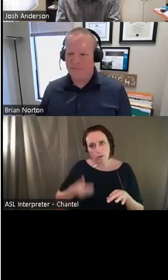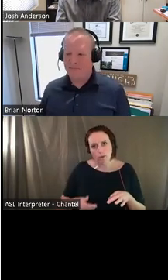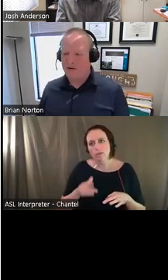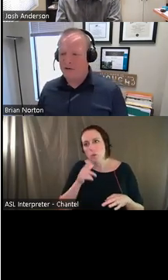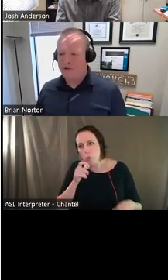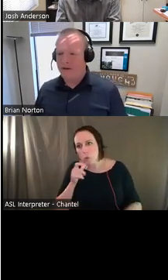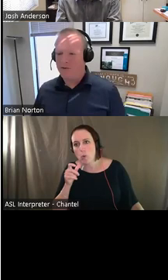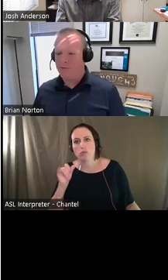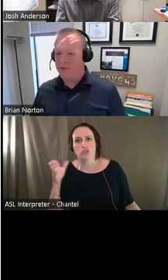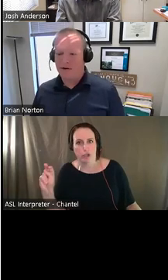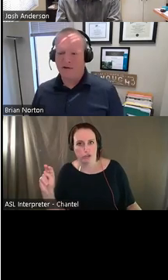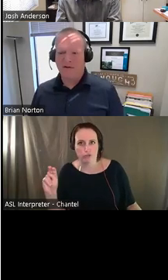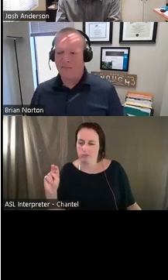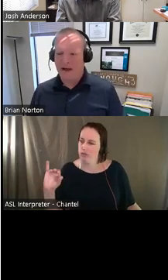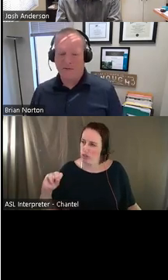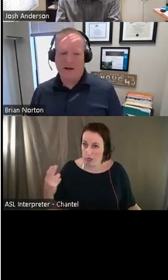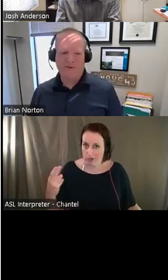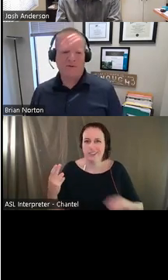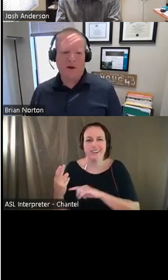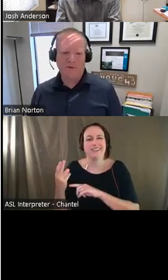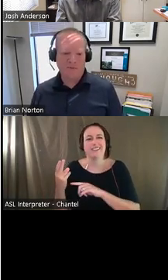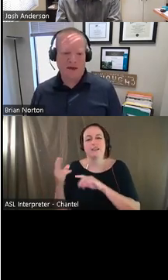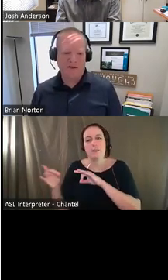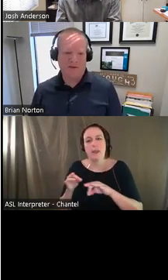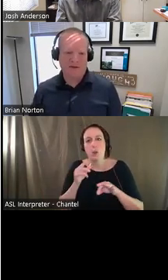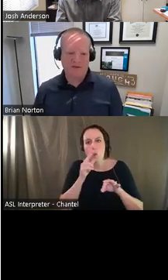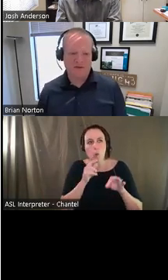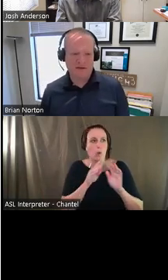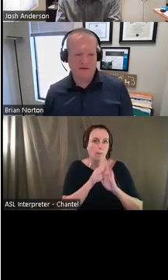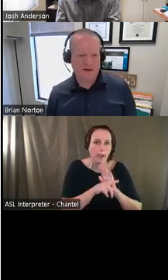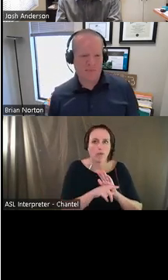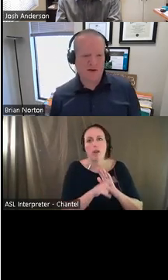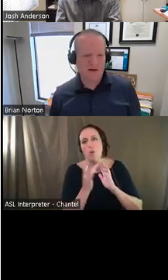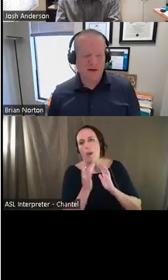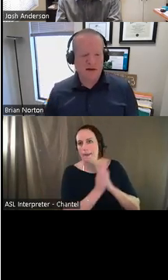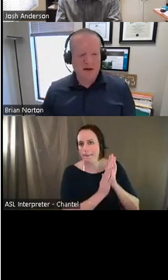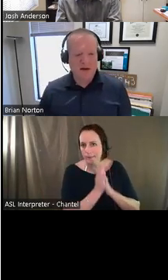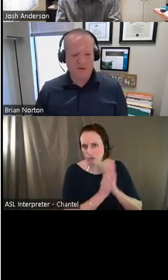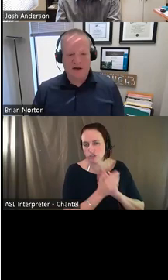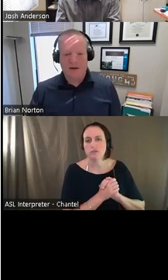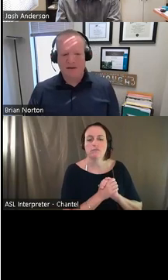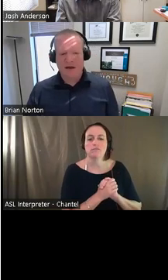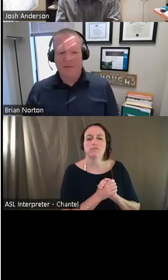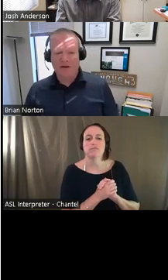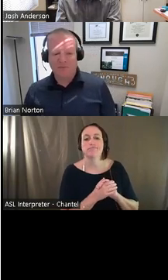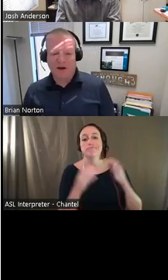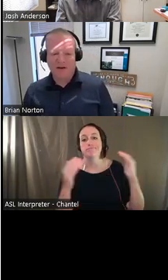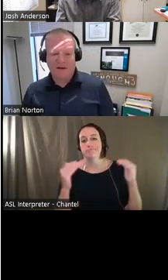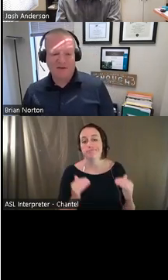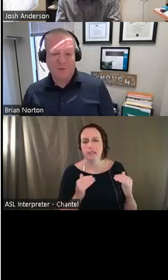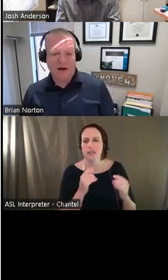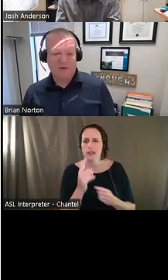hear a little bit about who we are, our background, why we're so passionate about this particular topic. We'll talk about the accommodation